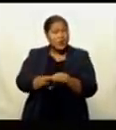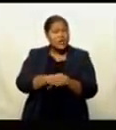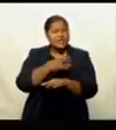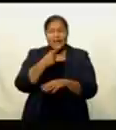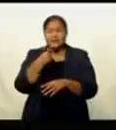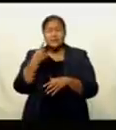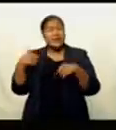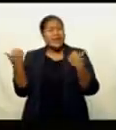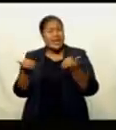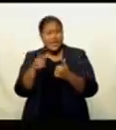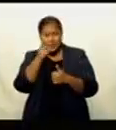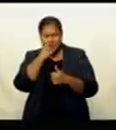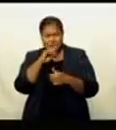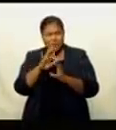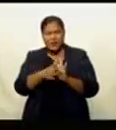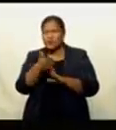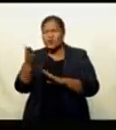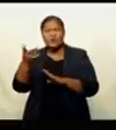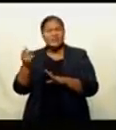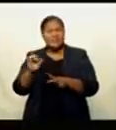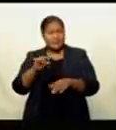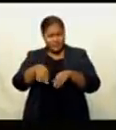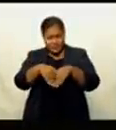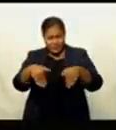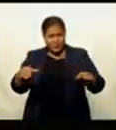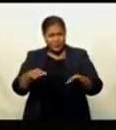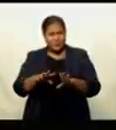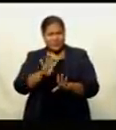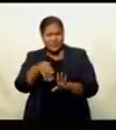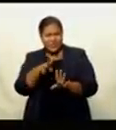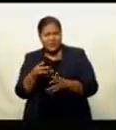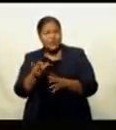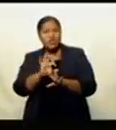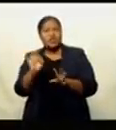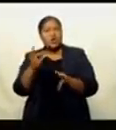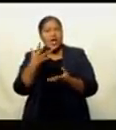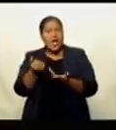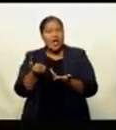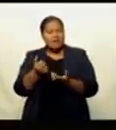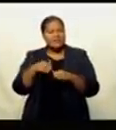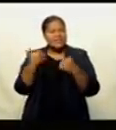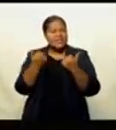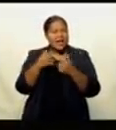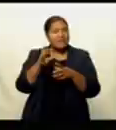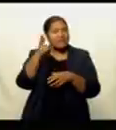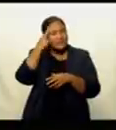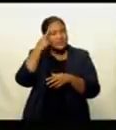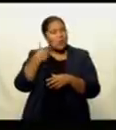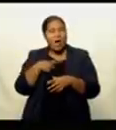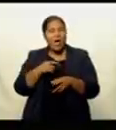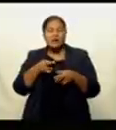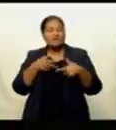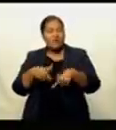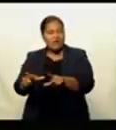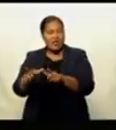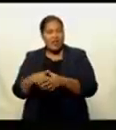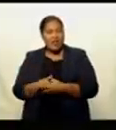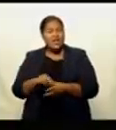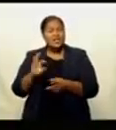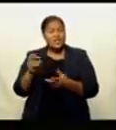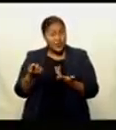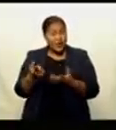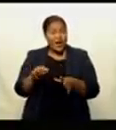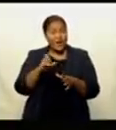lot of people from checkpoints within containment areas for not having a valid enough reason to travel. Now, the acting commissioner of police,